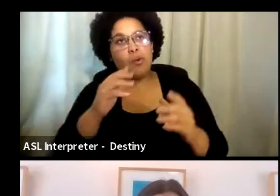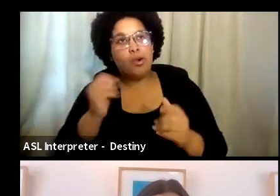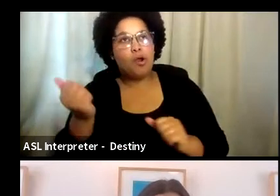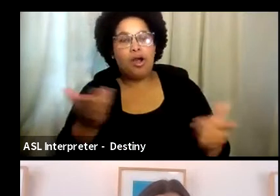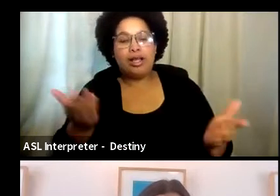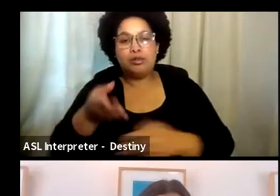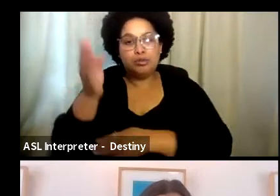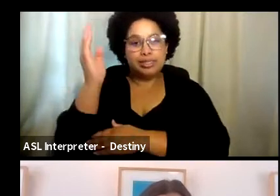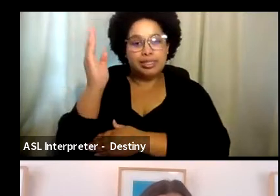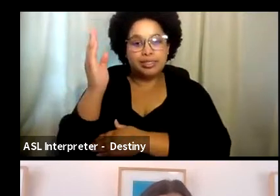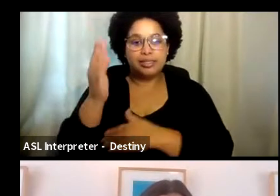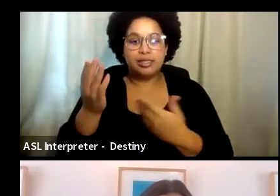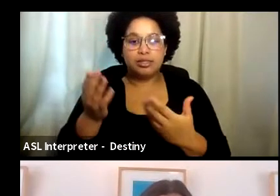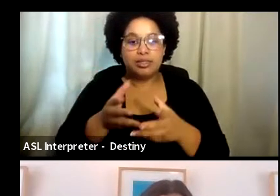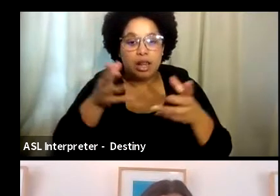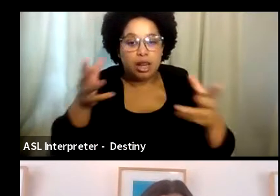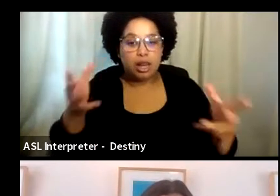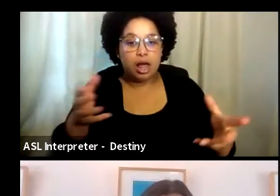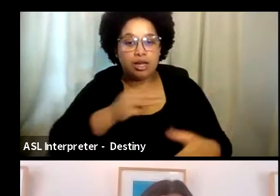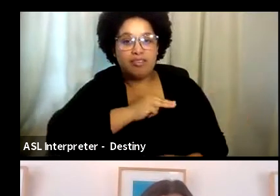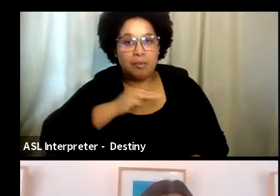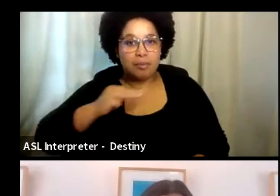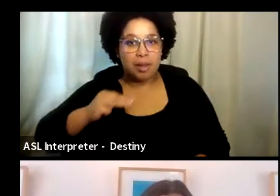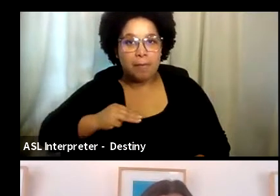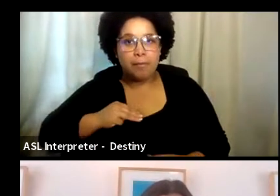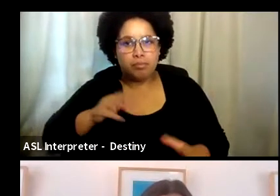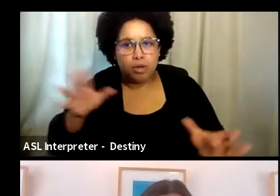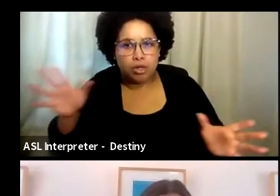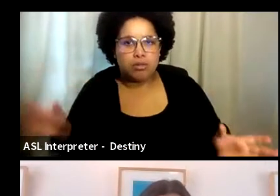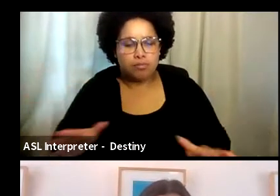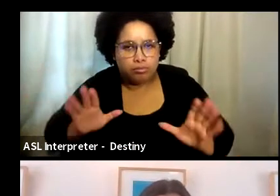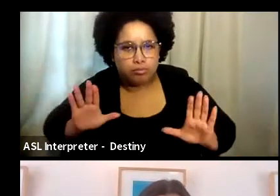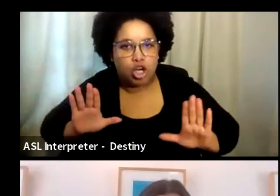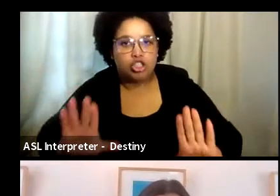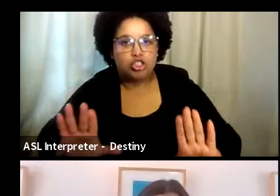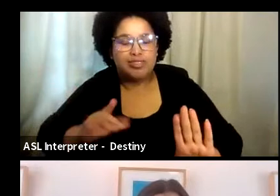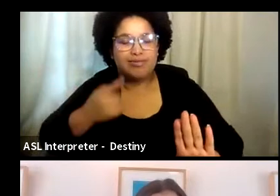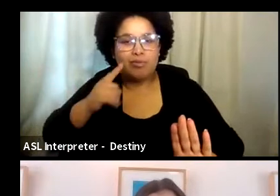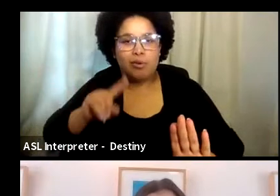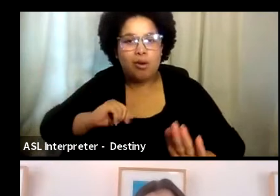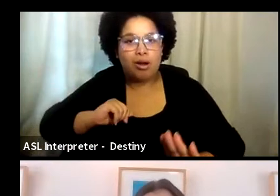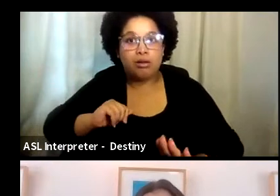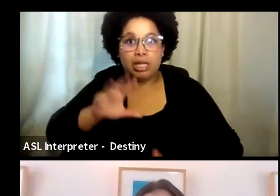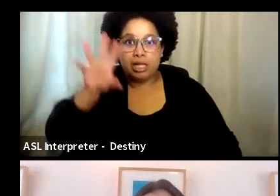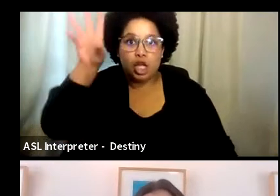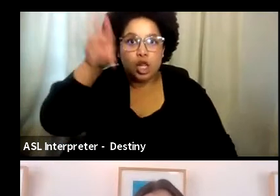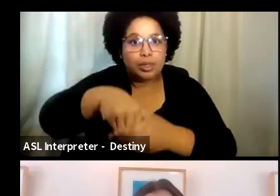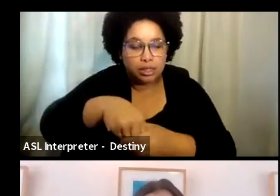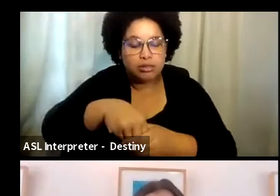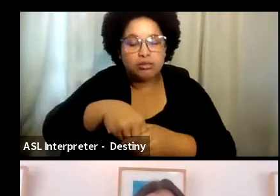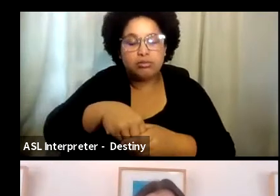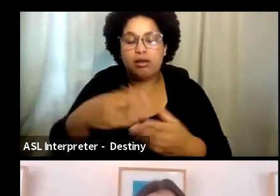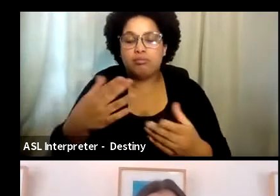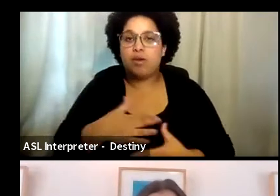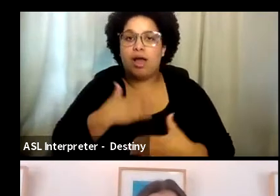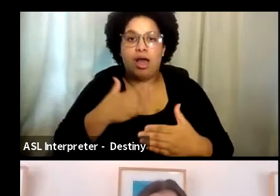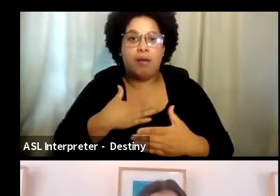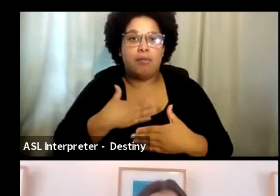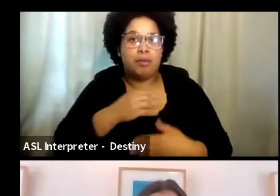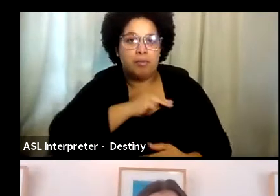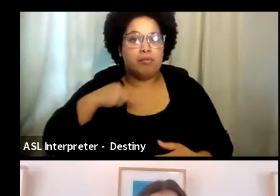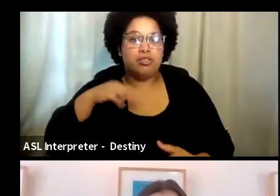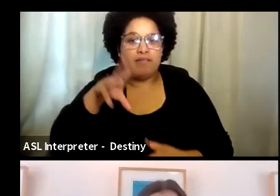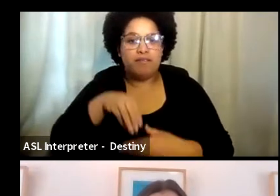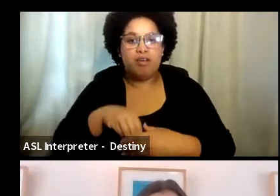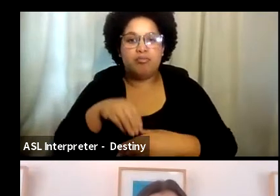presenting it, but obviously there was a lot of member push, uh, behind putting this into the mix. So like, I'm grateful that members did that, but I also want to ask